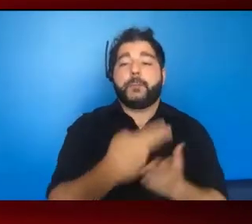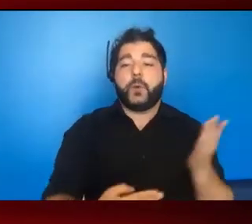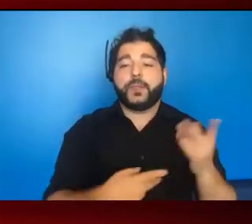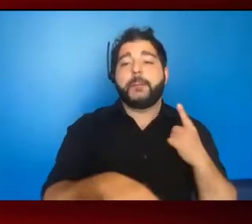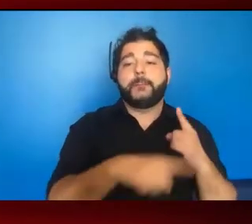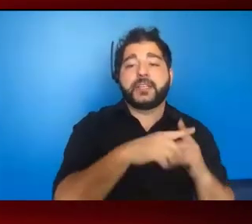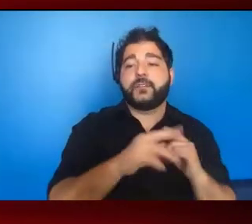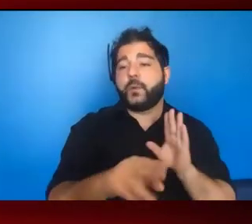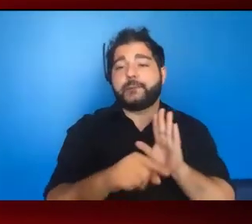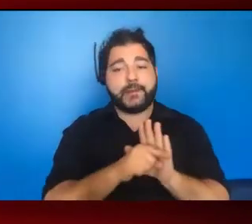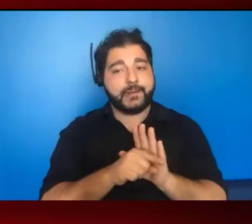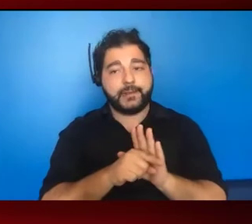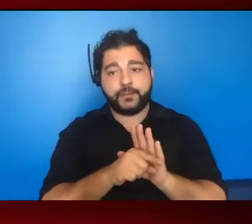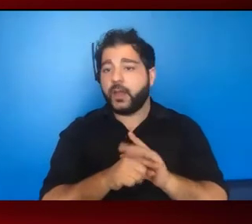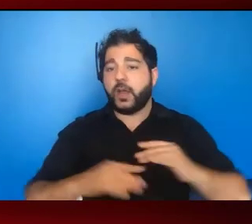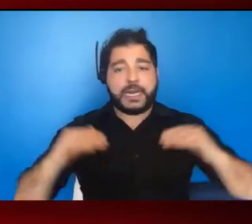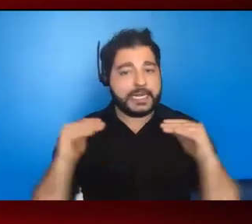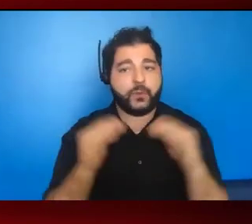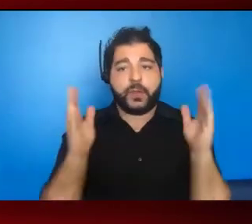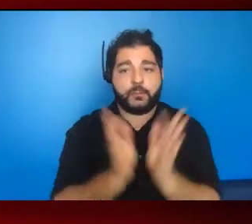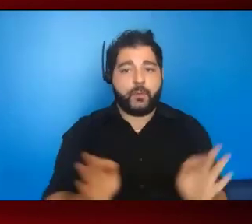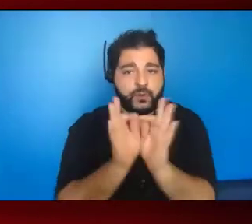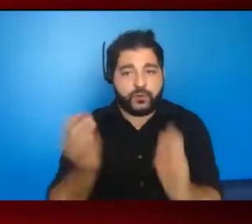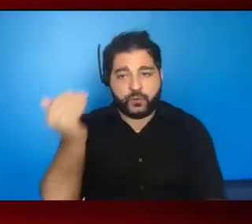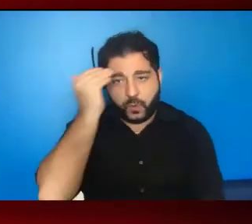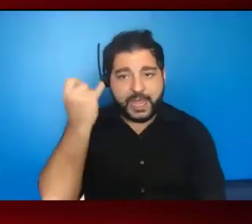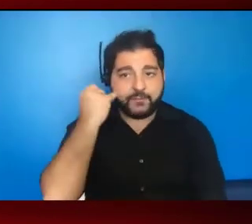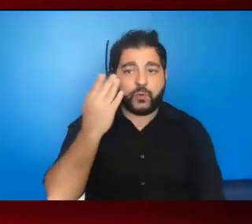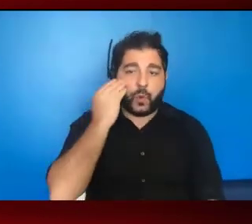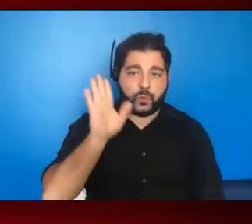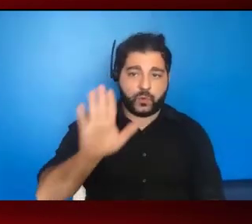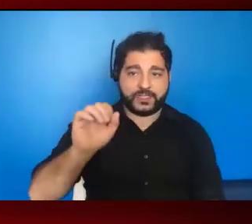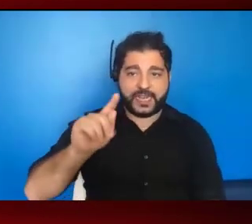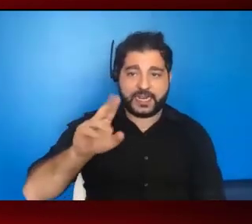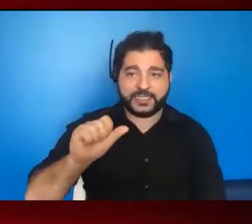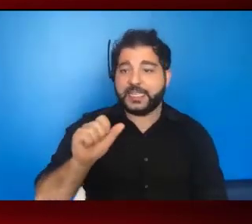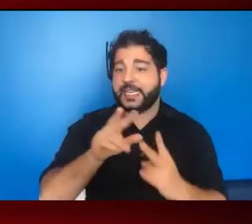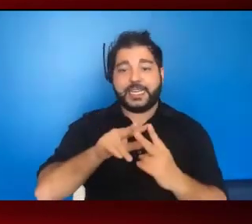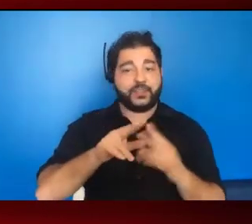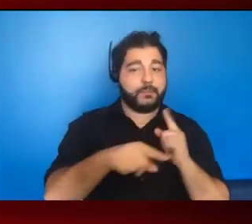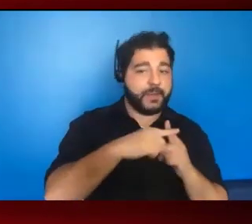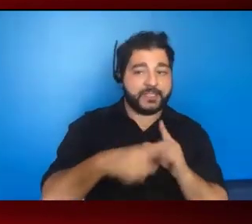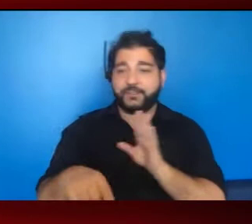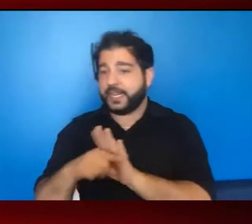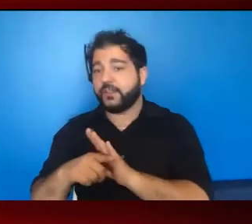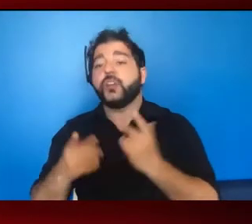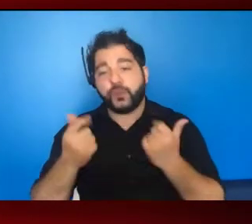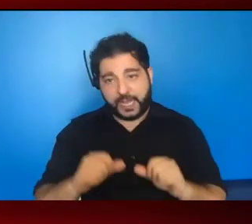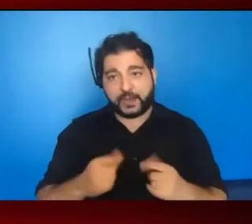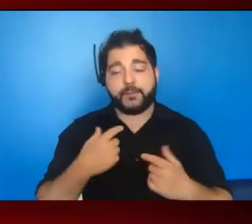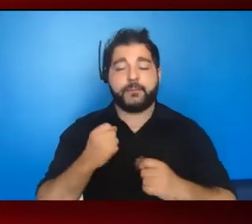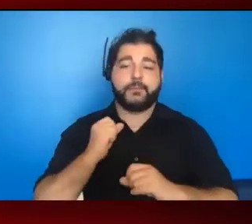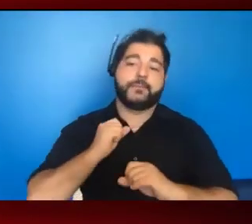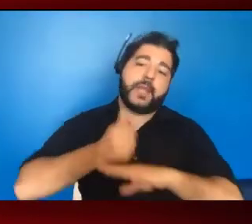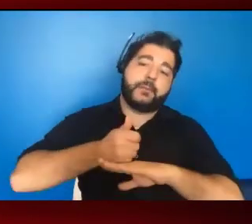or a negative result are equally important because if you know your status either way, there are interventions that you can do to keep yourself